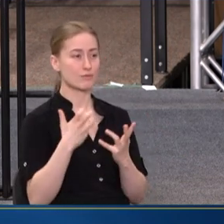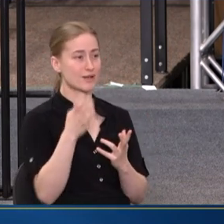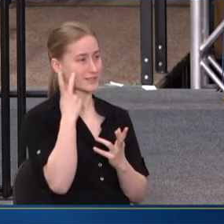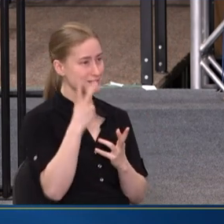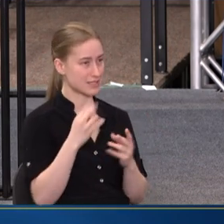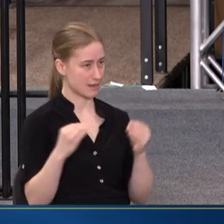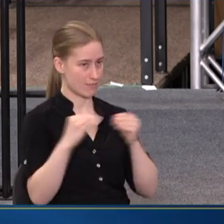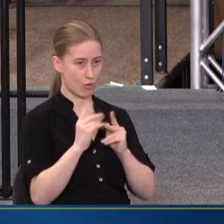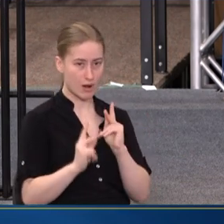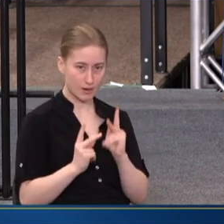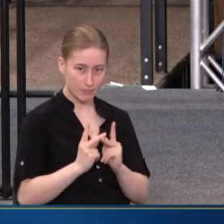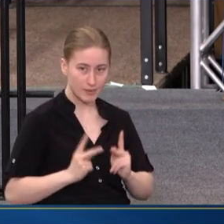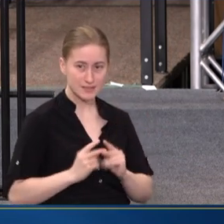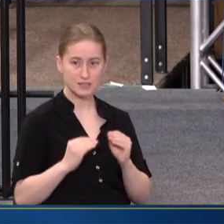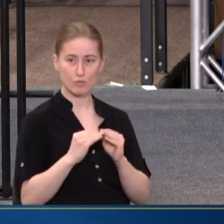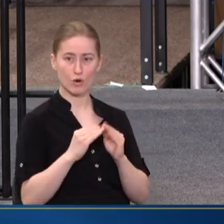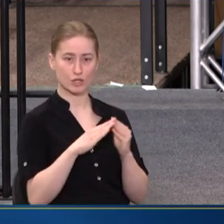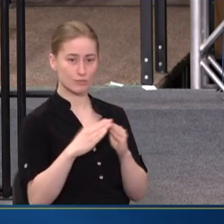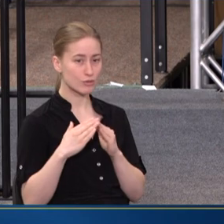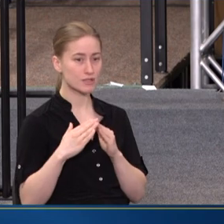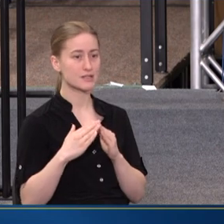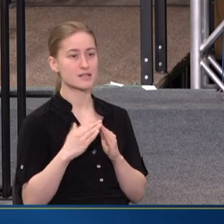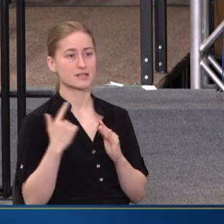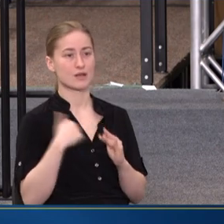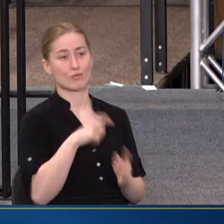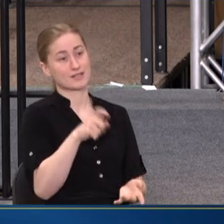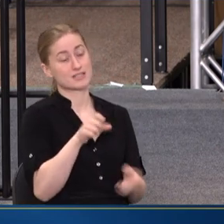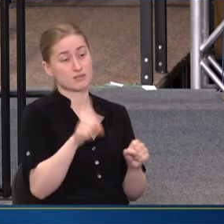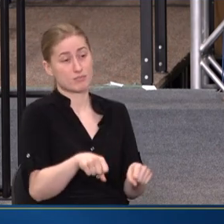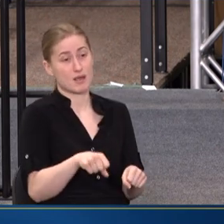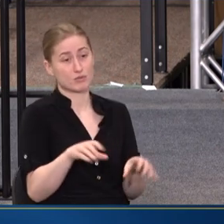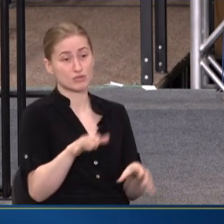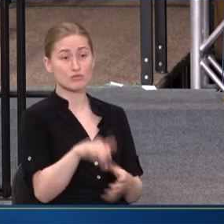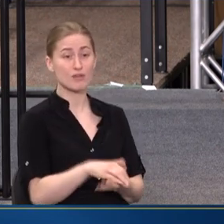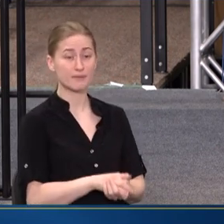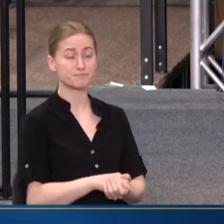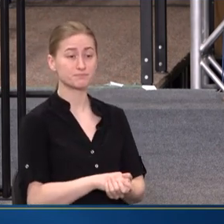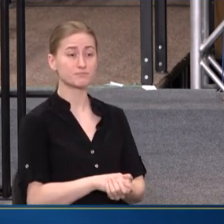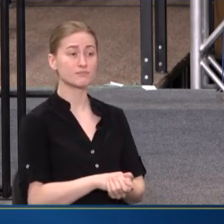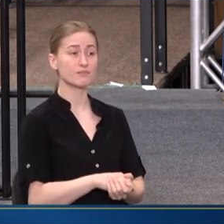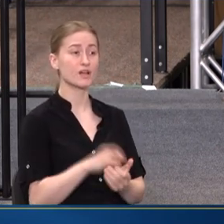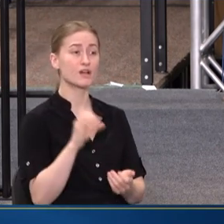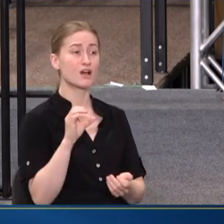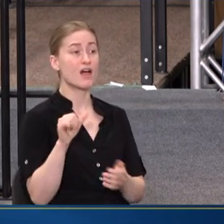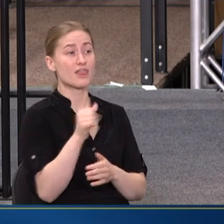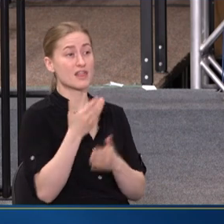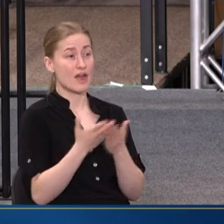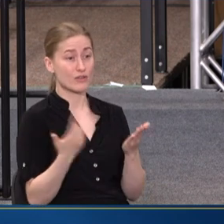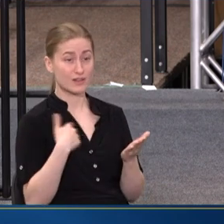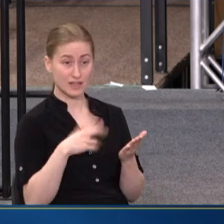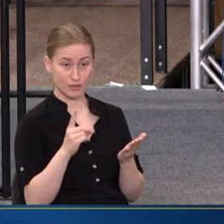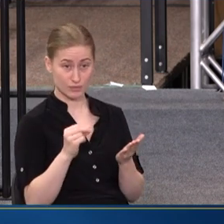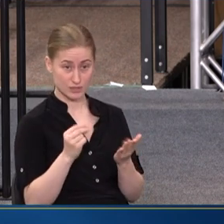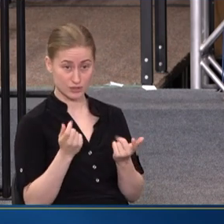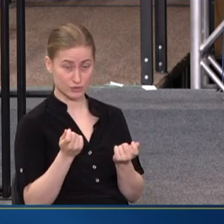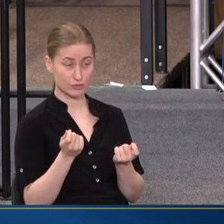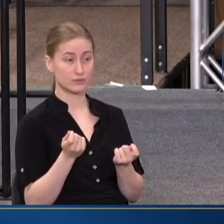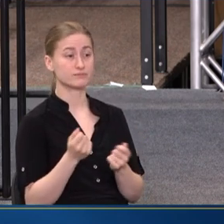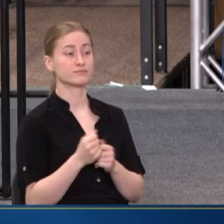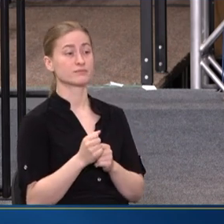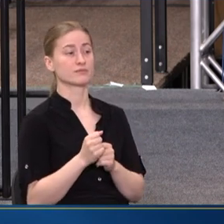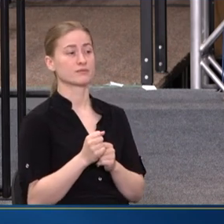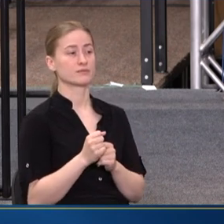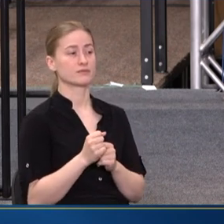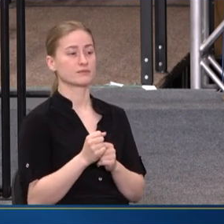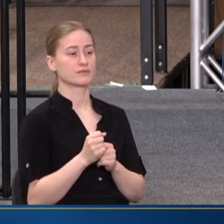TO SEE IT IN MORE PLACES, IN MORE COMMUNITIES, AND WE NEED TO BE ABLE TO DO THAT. SO THE OTHER THING THAT WE DO THAT IS